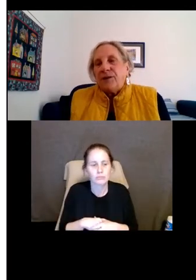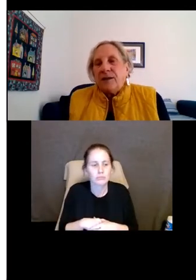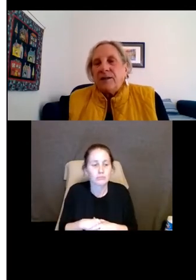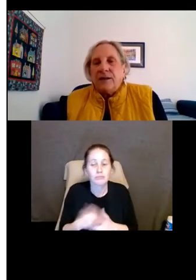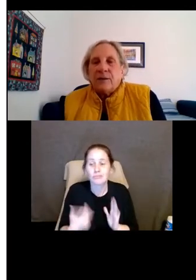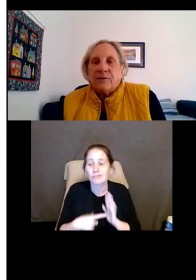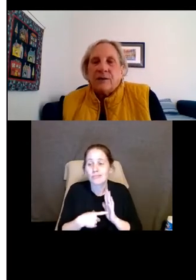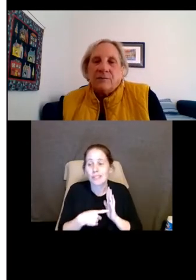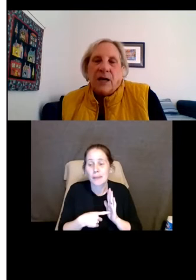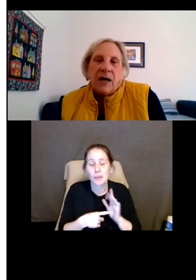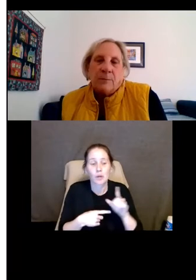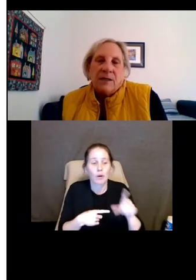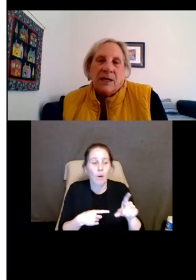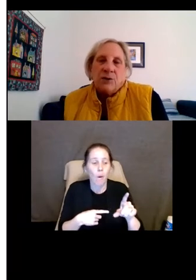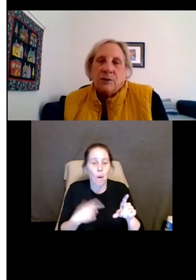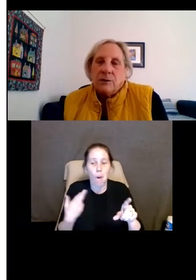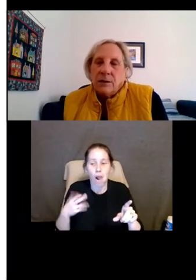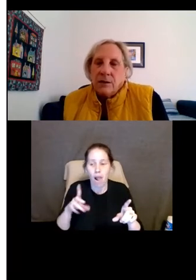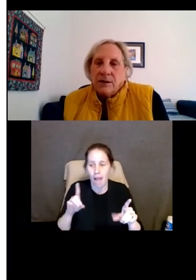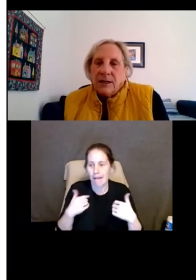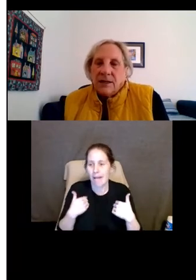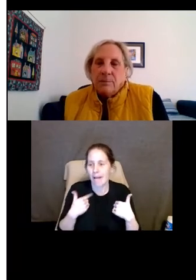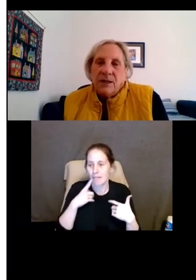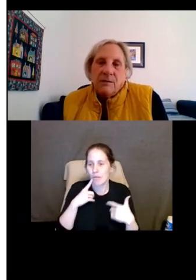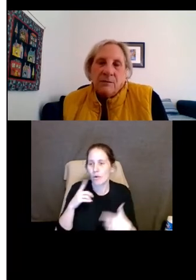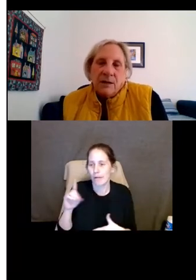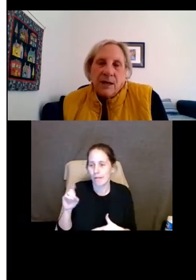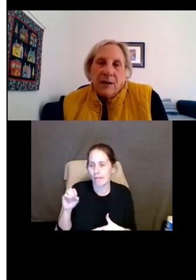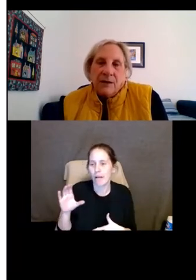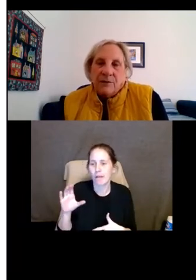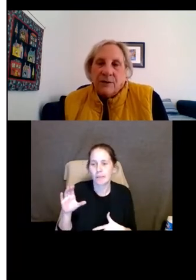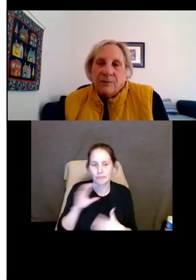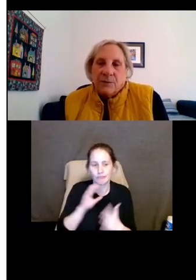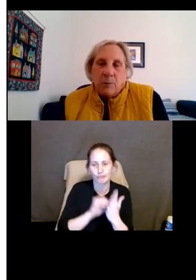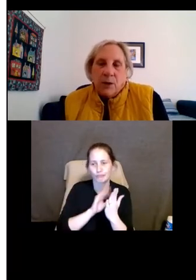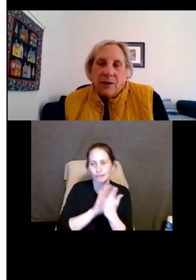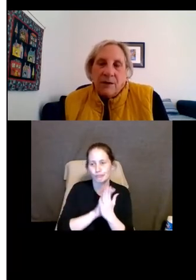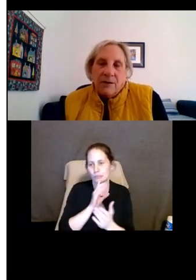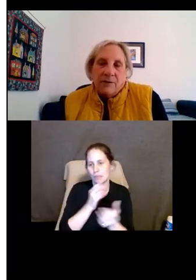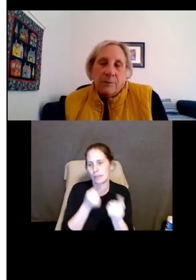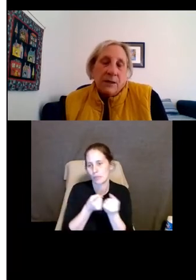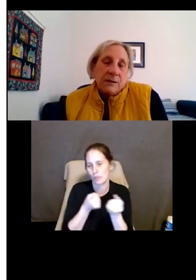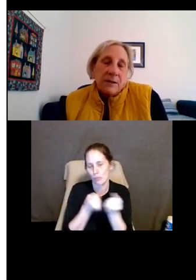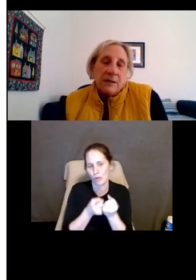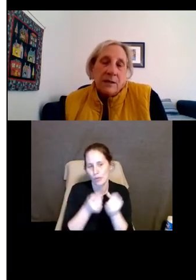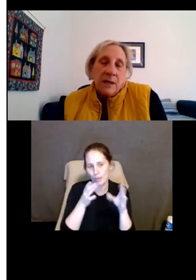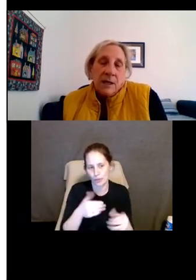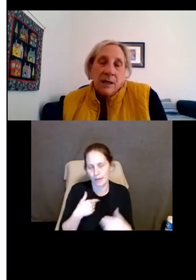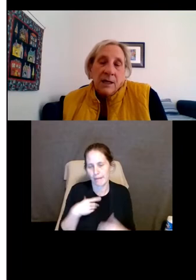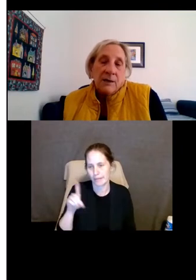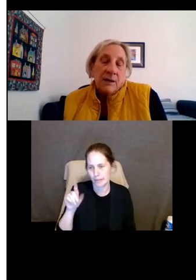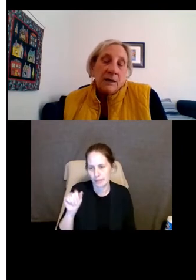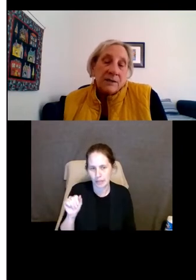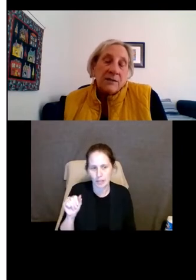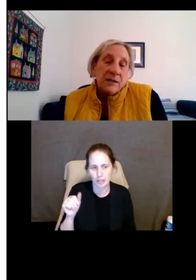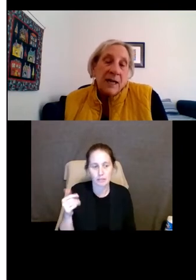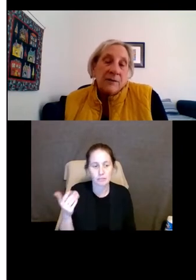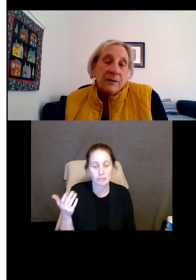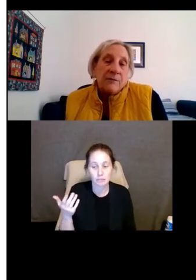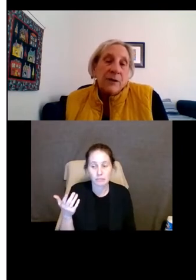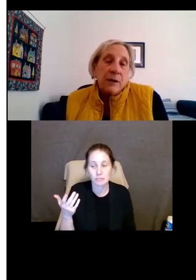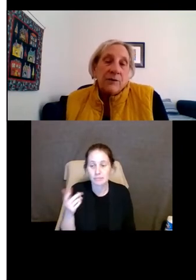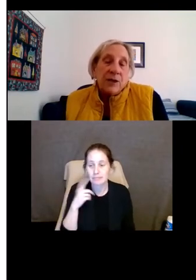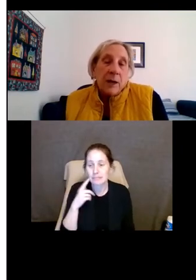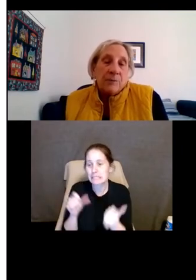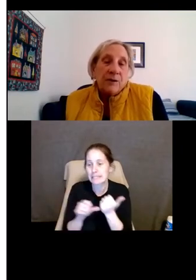examples that HUD gives documentation that can be evidence of someone having a disability. And in assisted